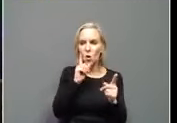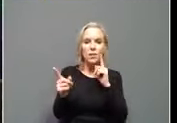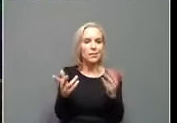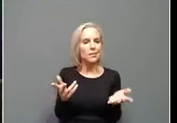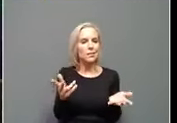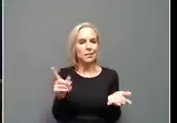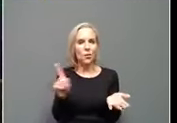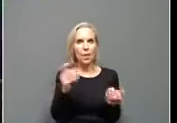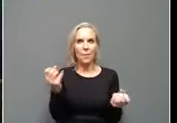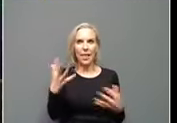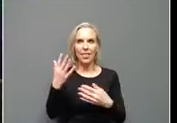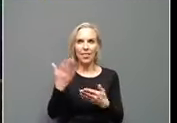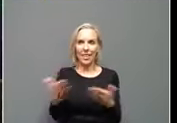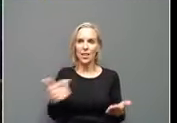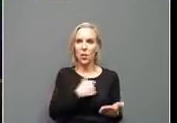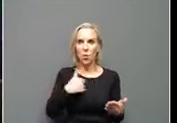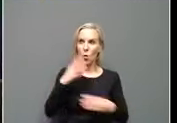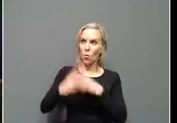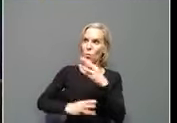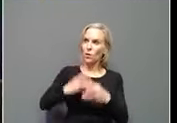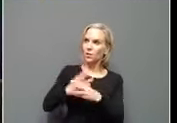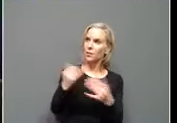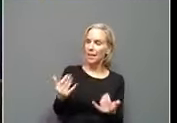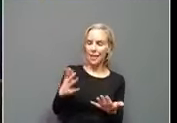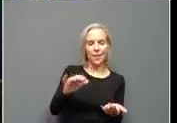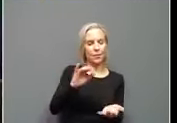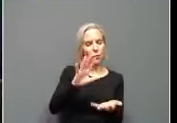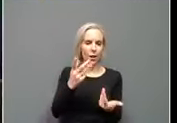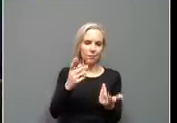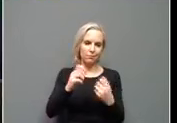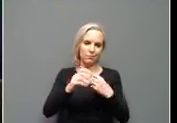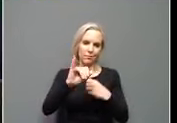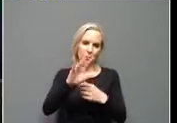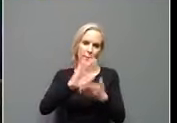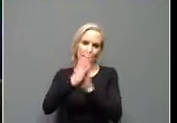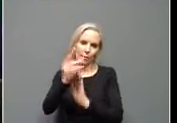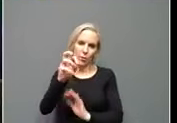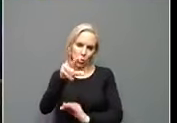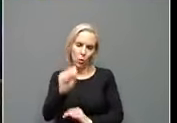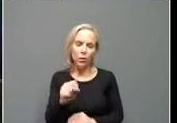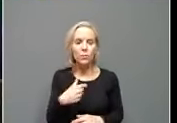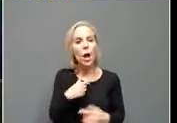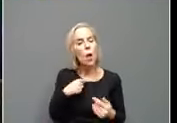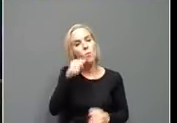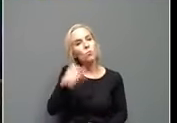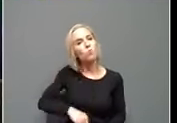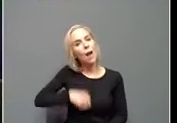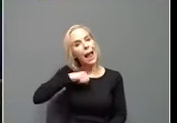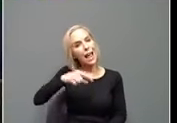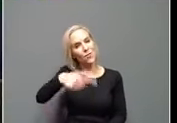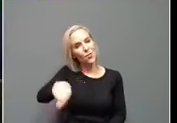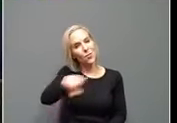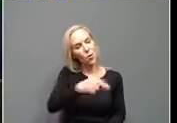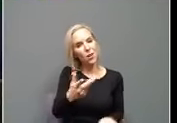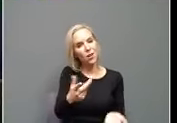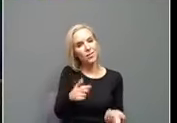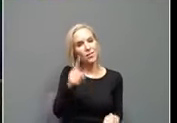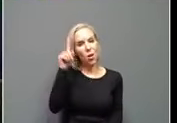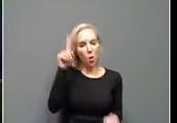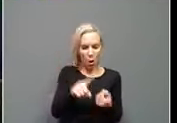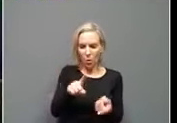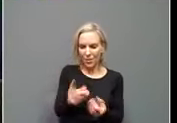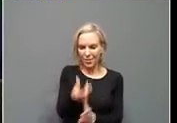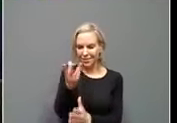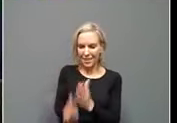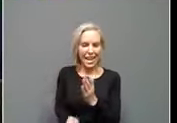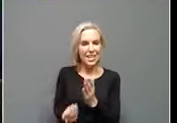our world is right now. And that's what makes news. But I'm proud of you. Some of the lowest deaths per capita in the country, lower than all